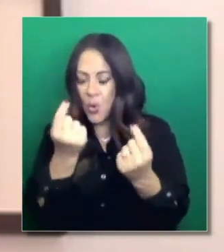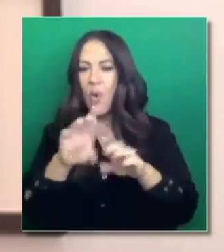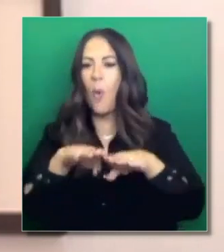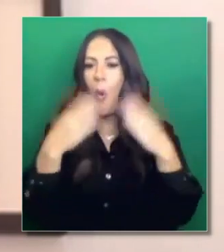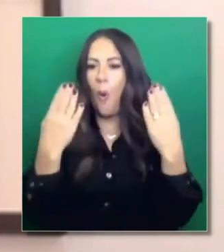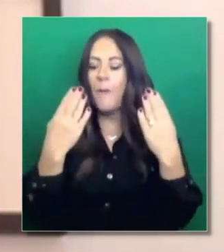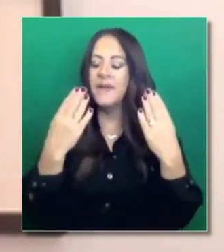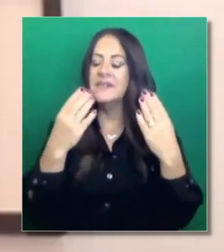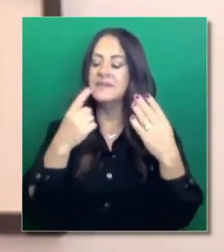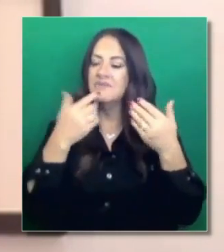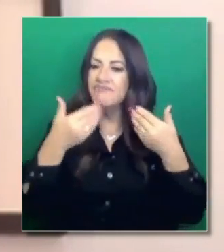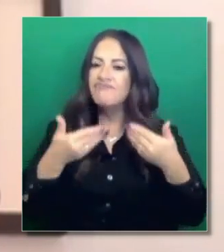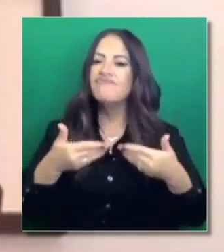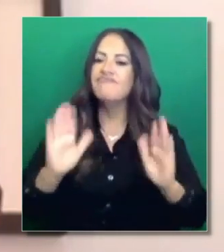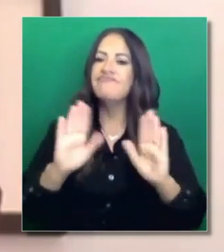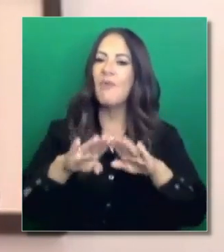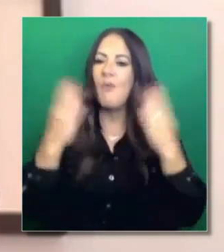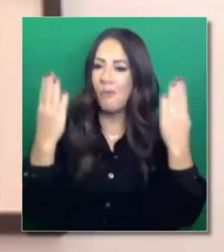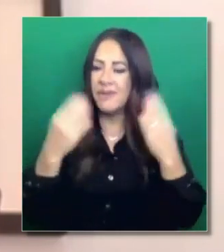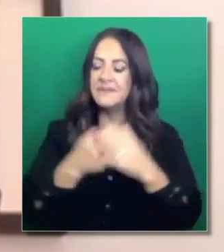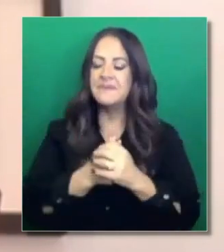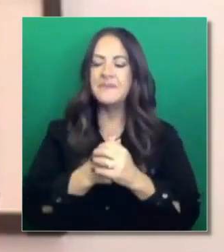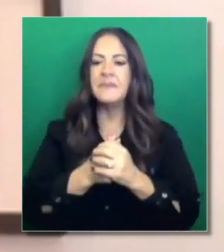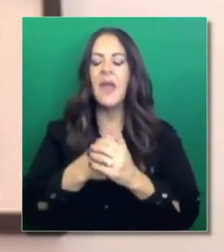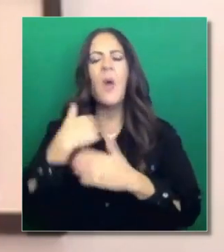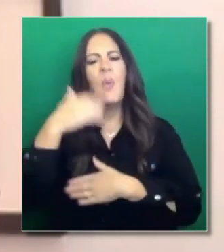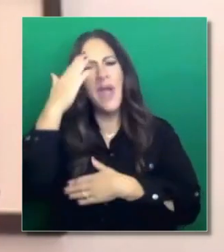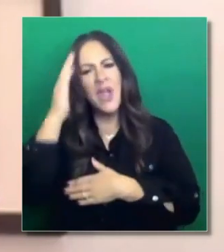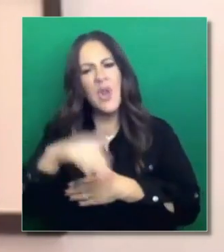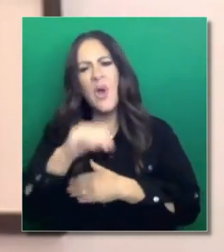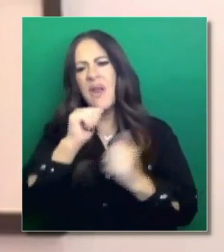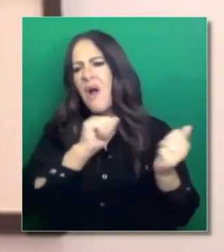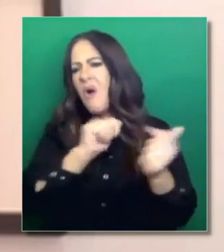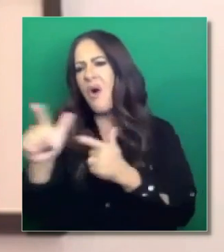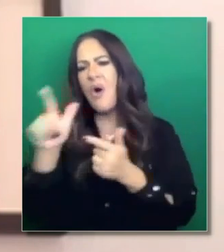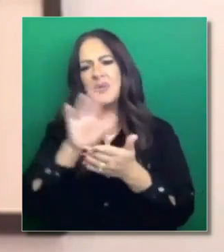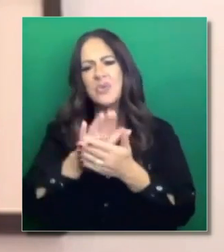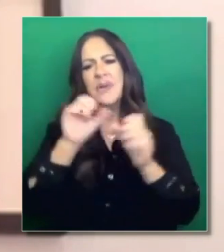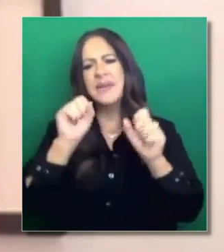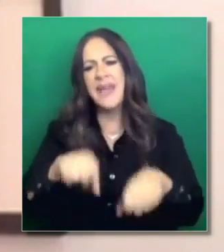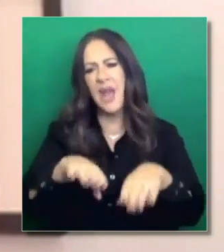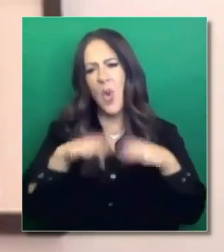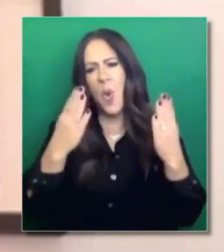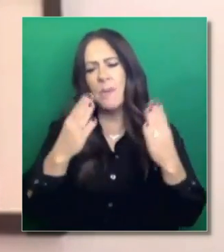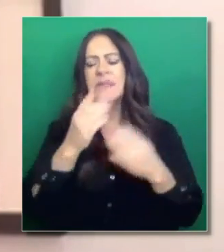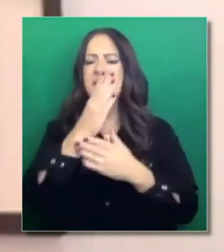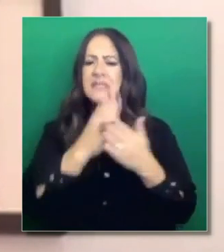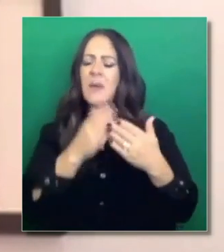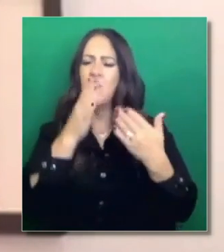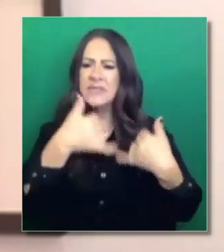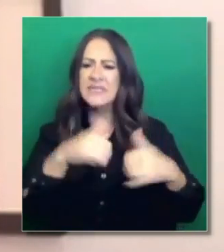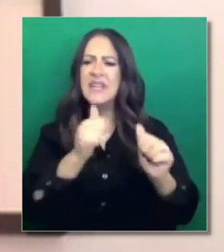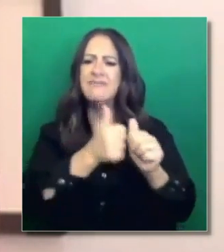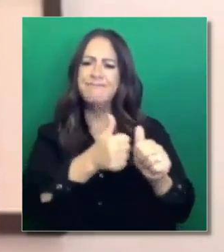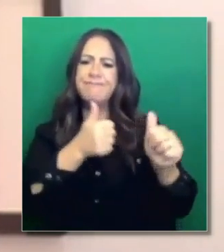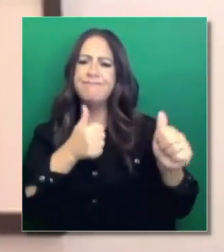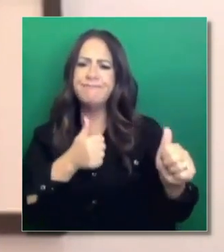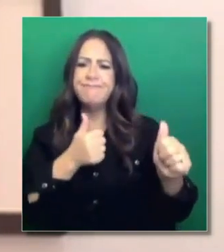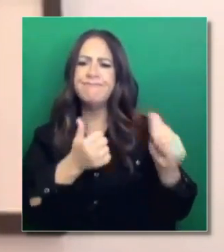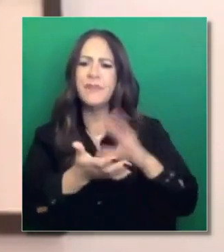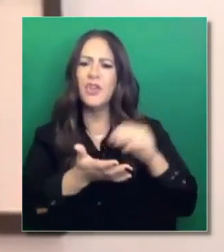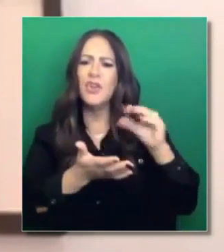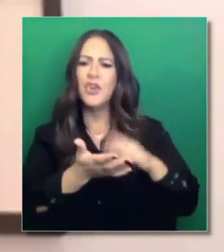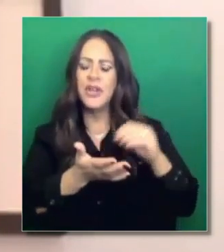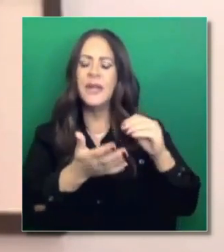recognize that not every school will reopen and that there will probably still be some distance learning, especially as this envisions a